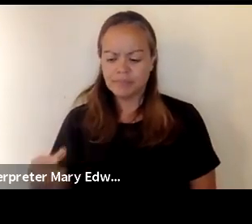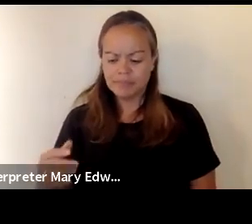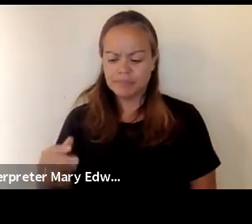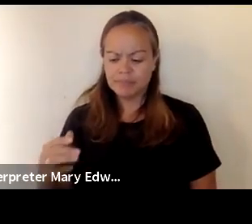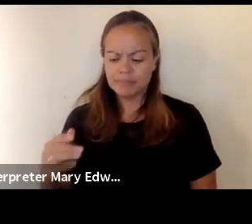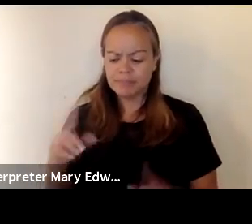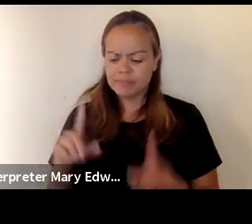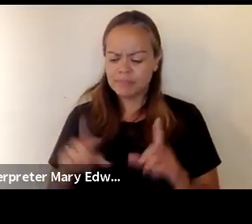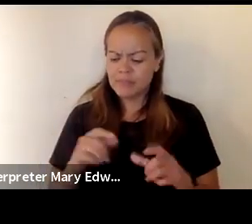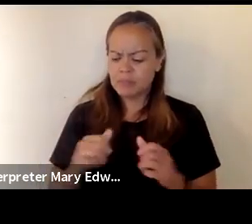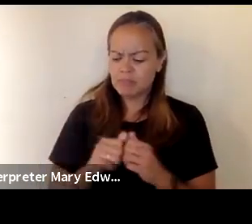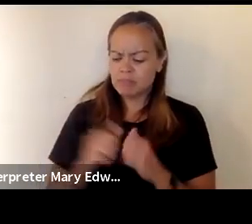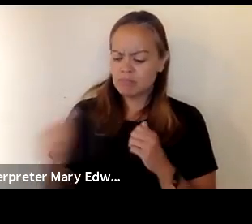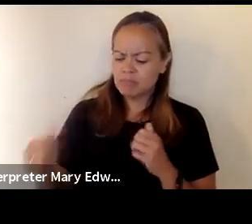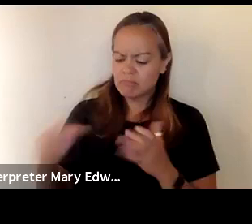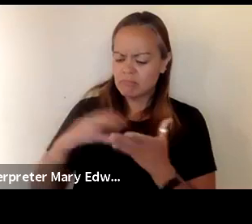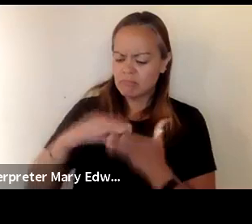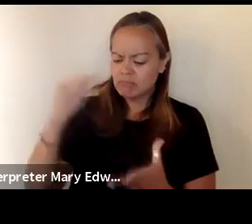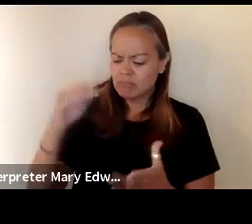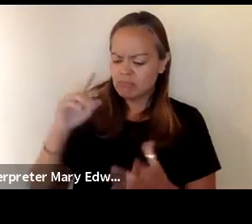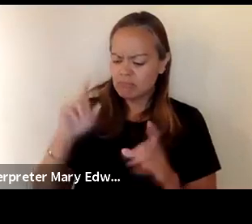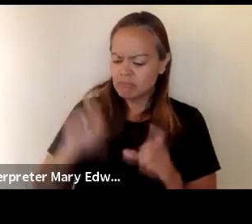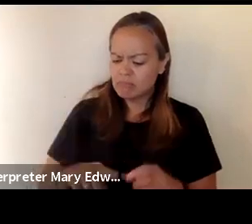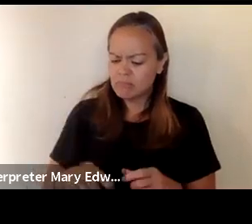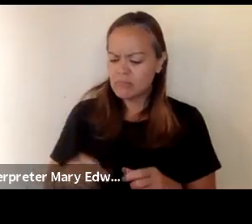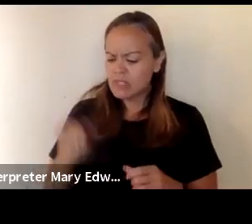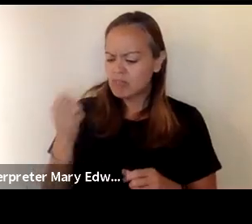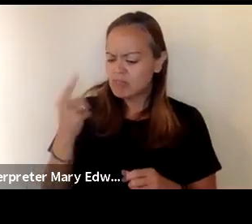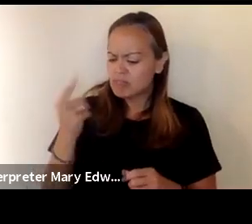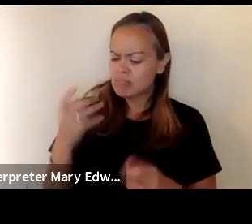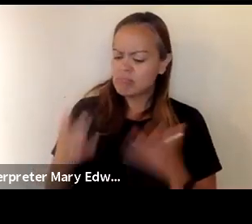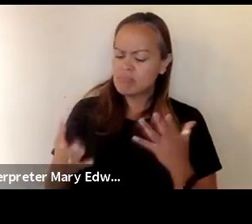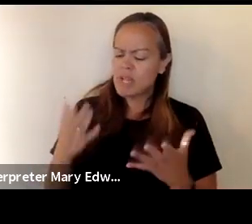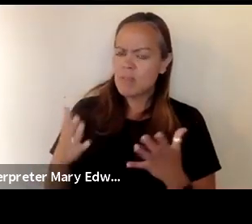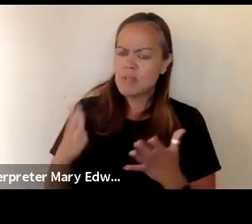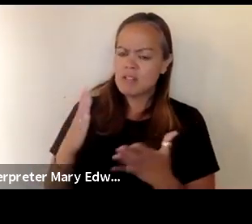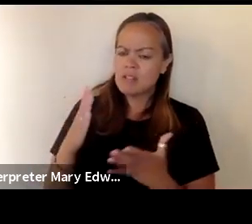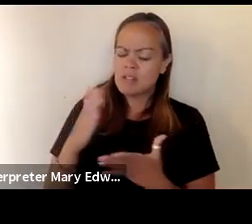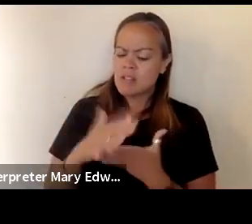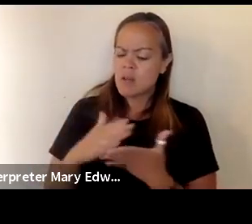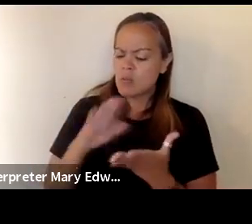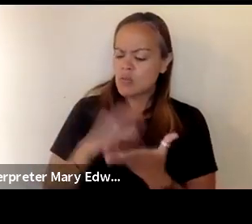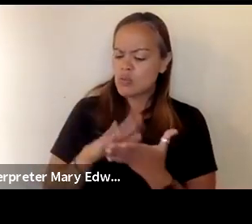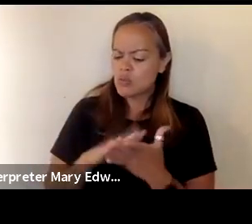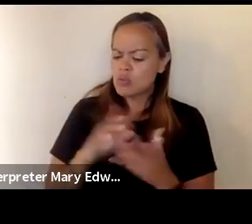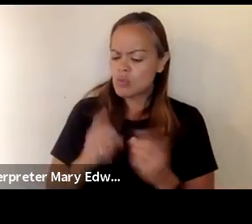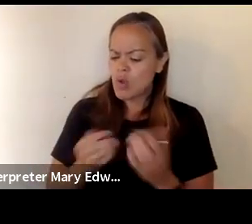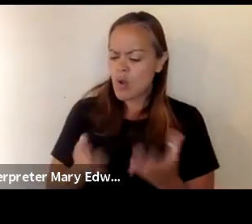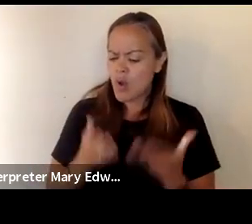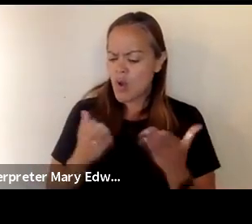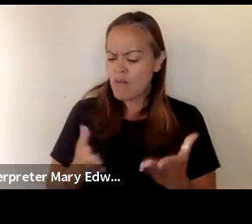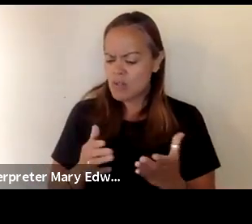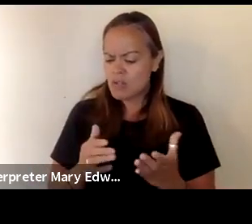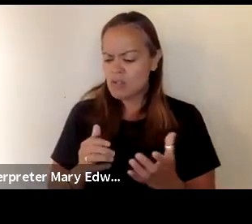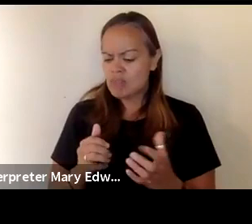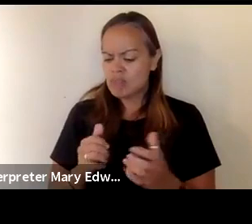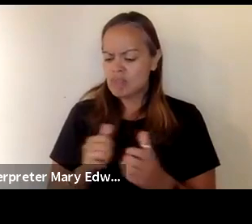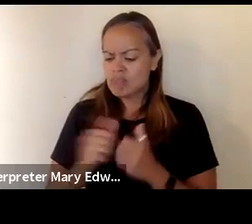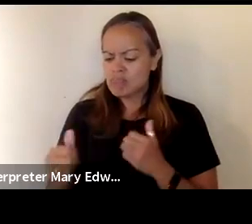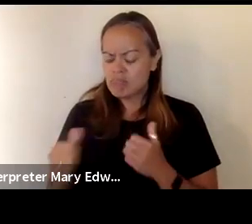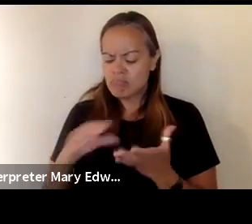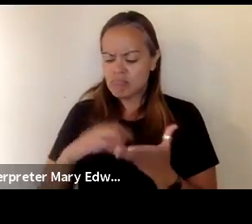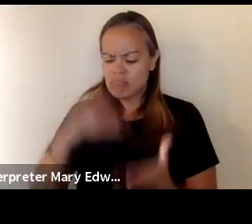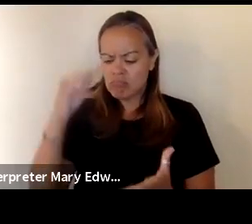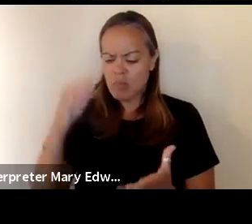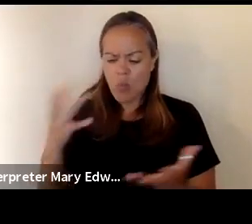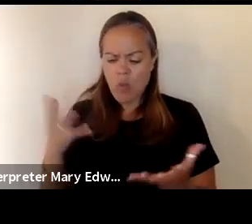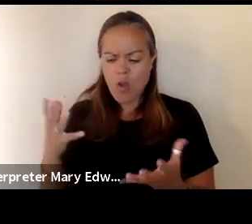distance learning question and there's a understanding that there might be some school districts offering distance learning i believe what they